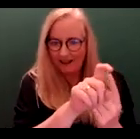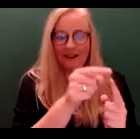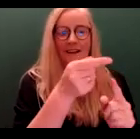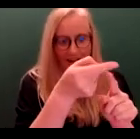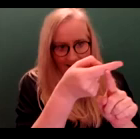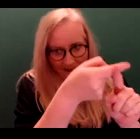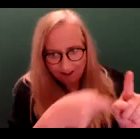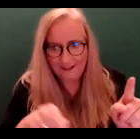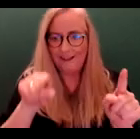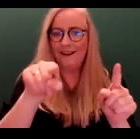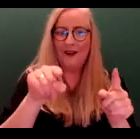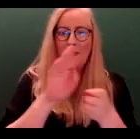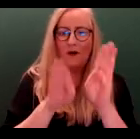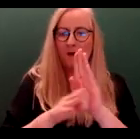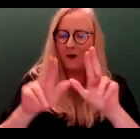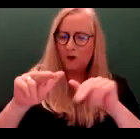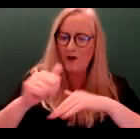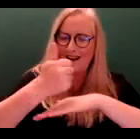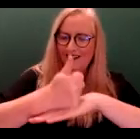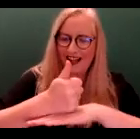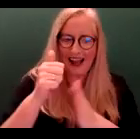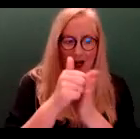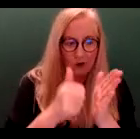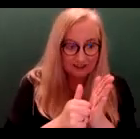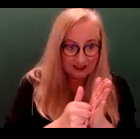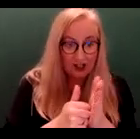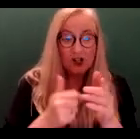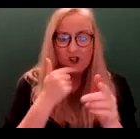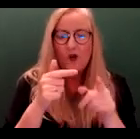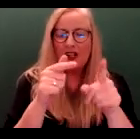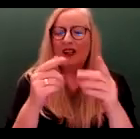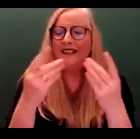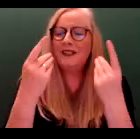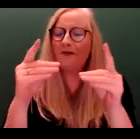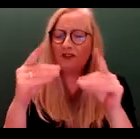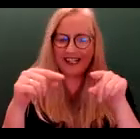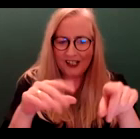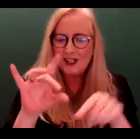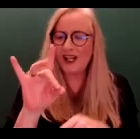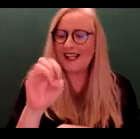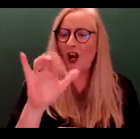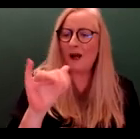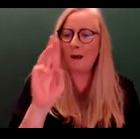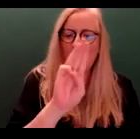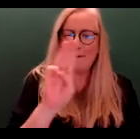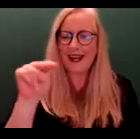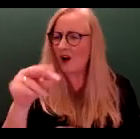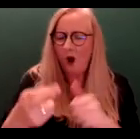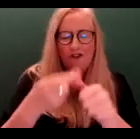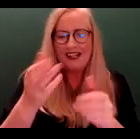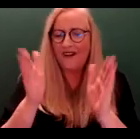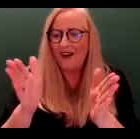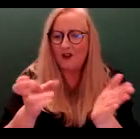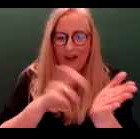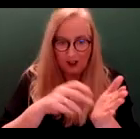activate your account. So for the purpose of demonstration, the Kerry PPN have already registered. So we will